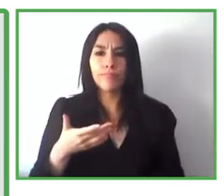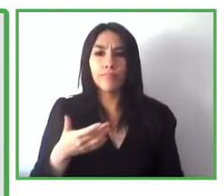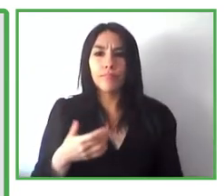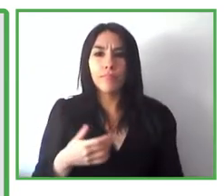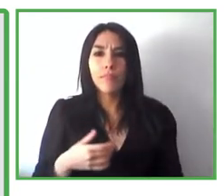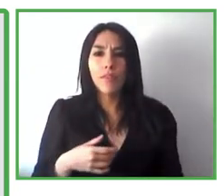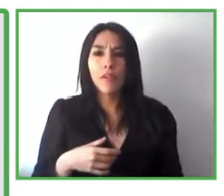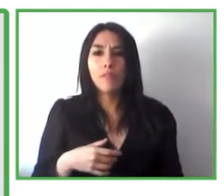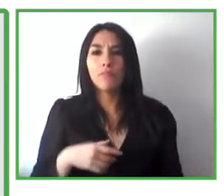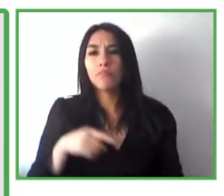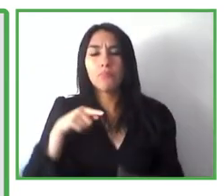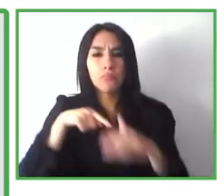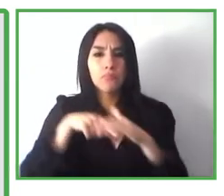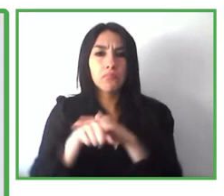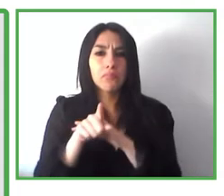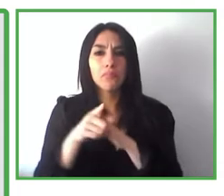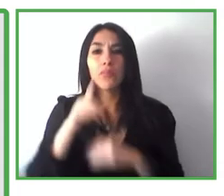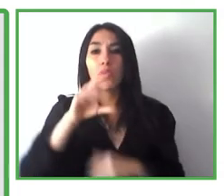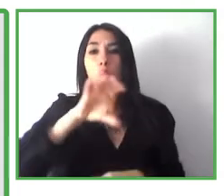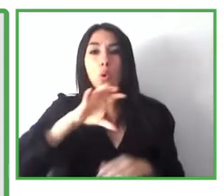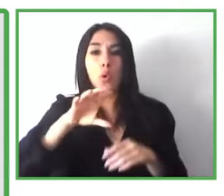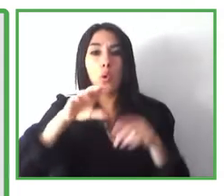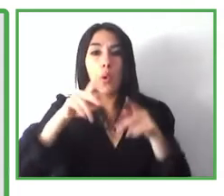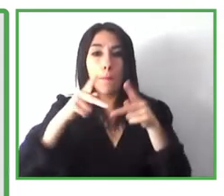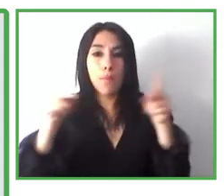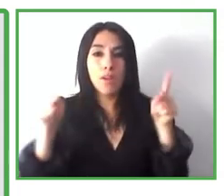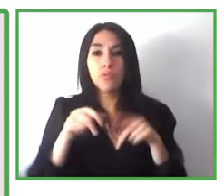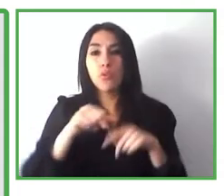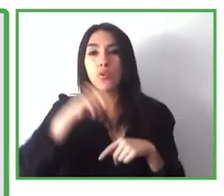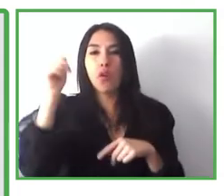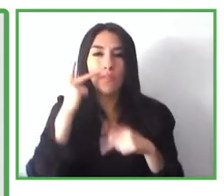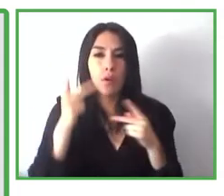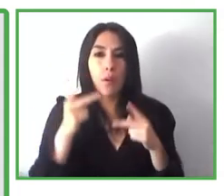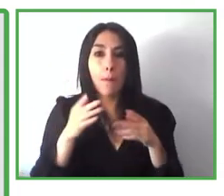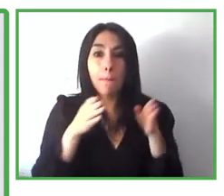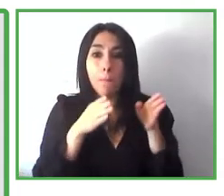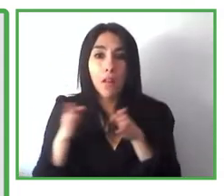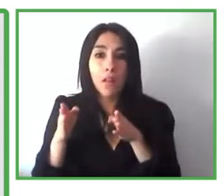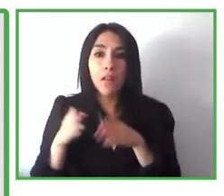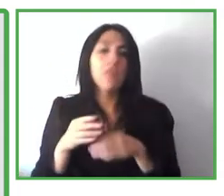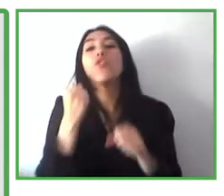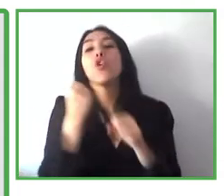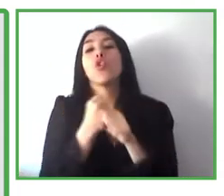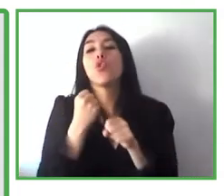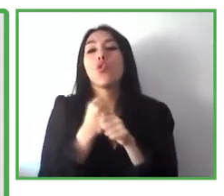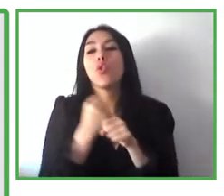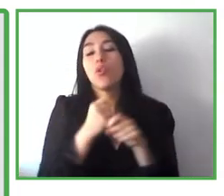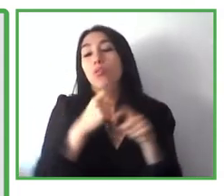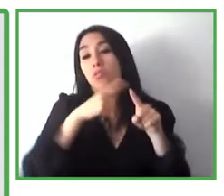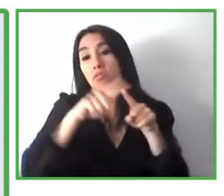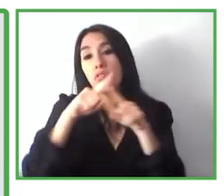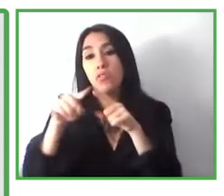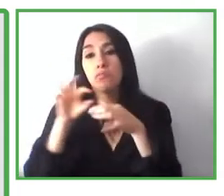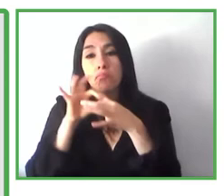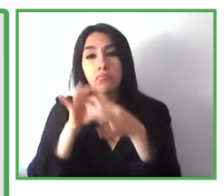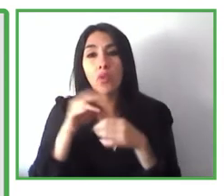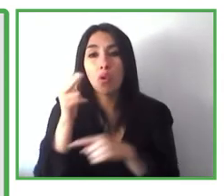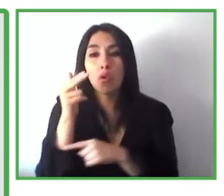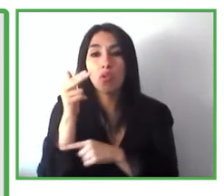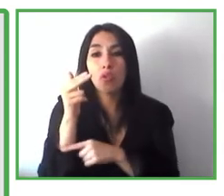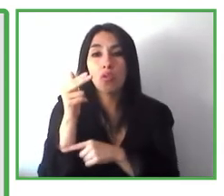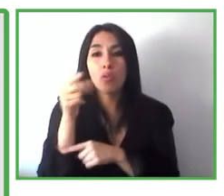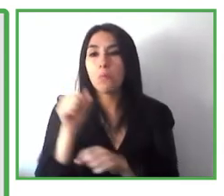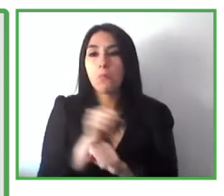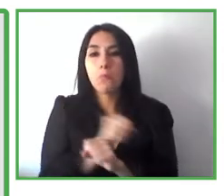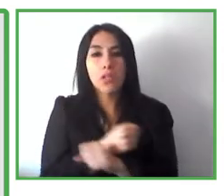accessibility. And secondly, we have taken into account the daily operation of each hotel chain, and thirdly, of course, we have